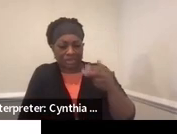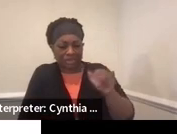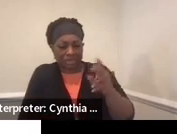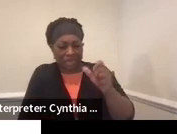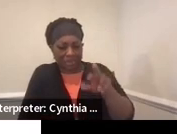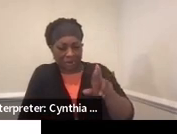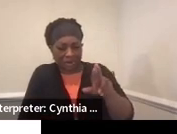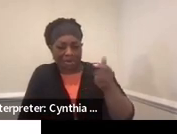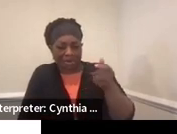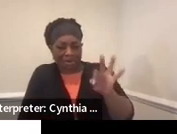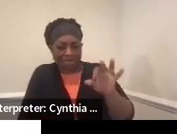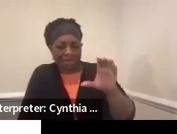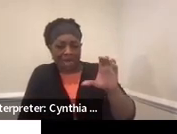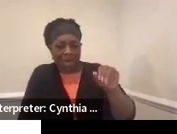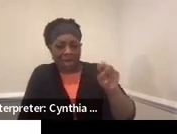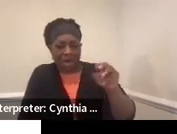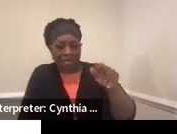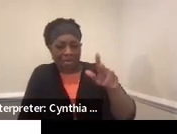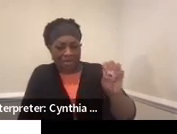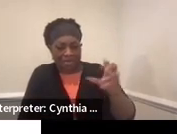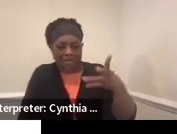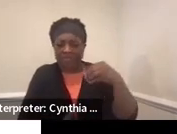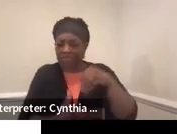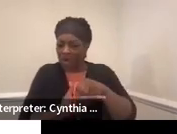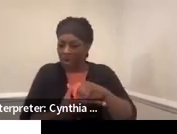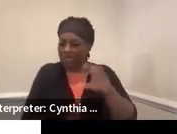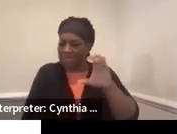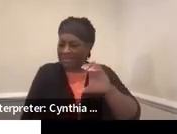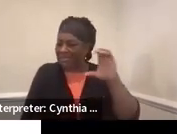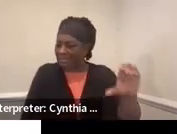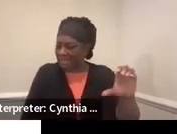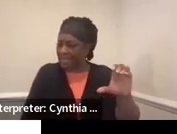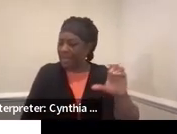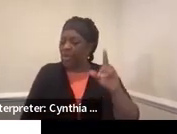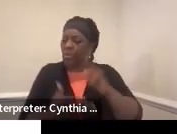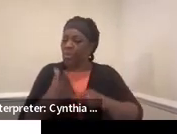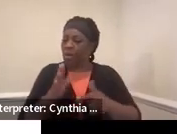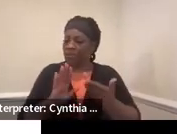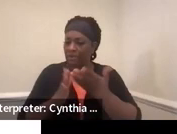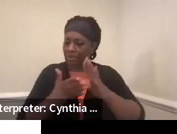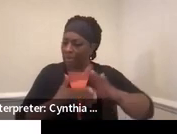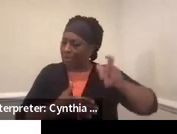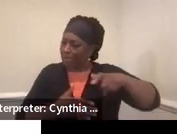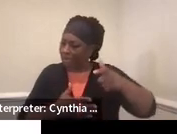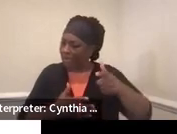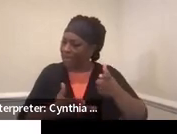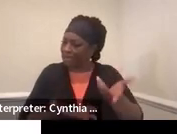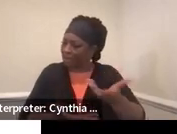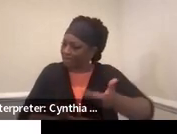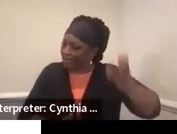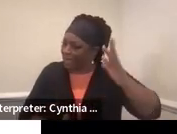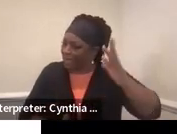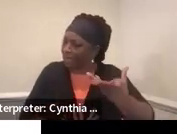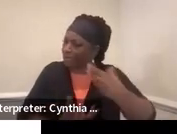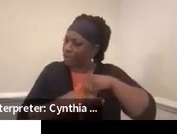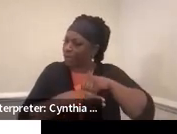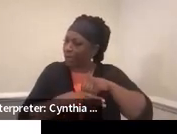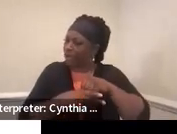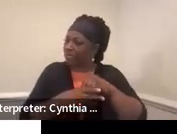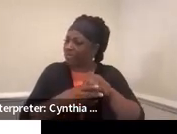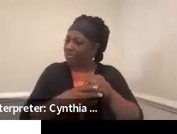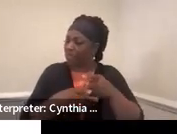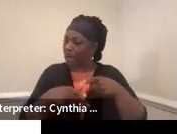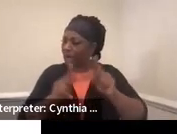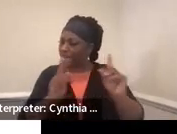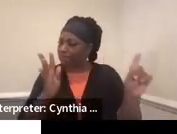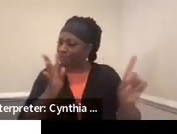Commerce meeting greet where we can find what the community actually needs so that you know what opportunities